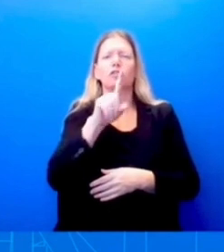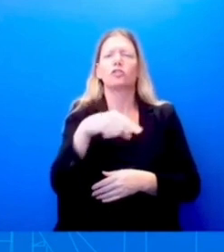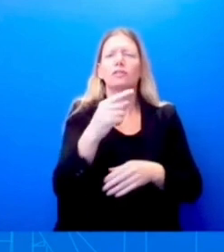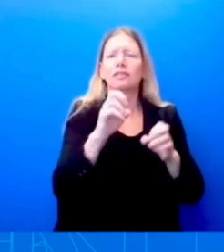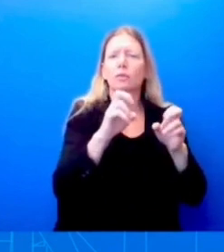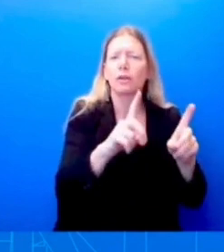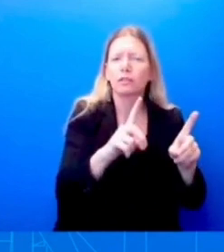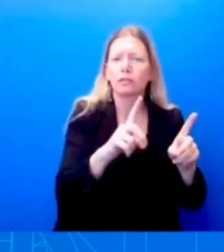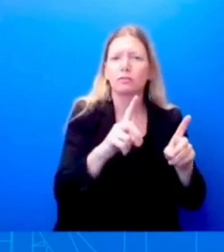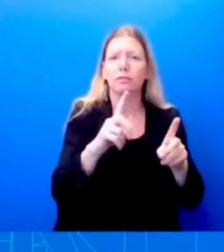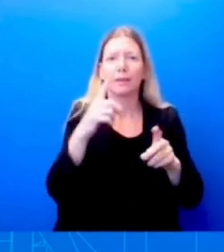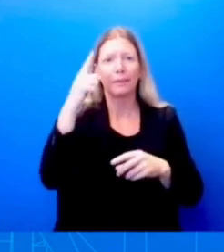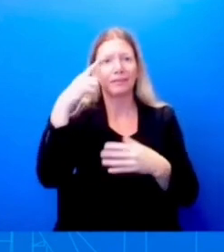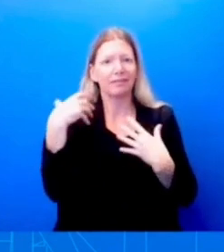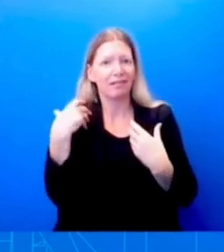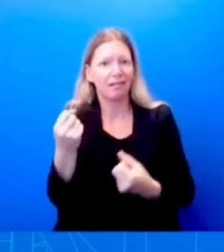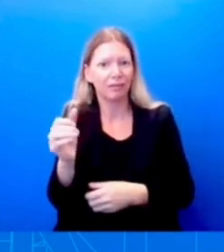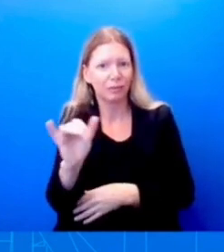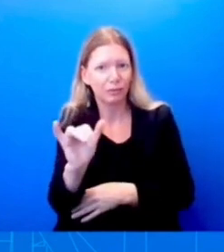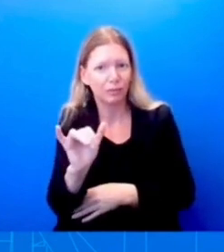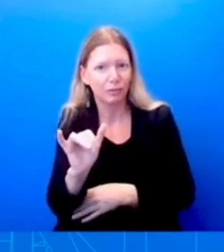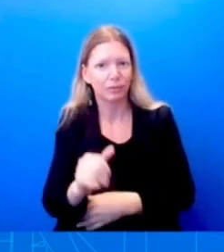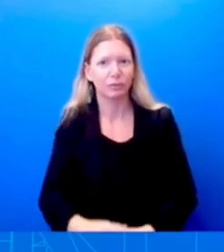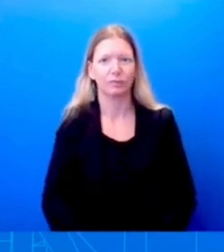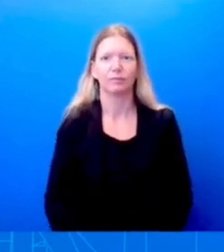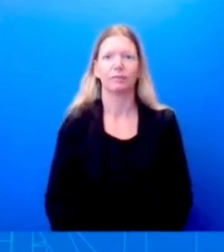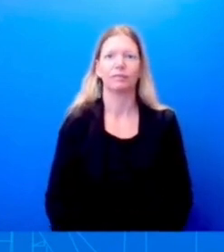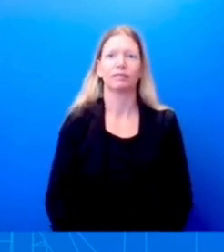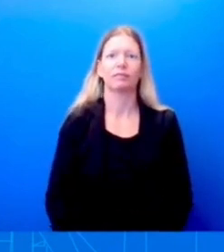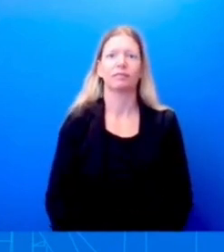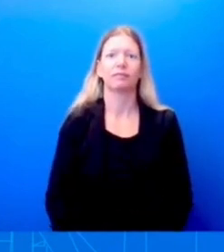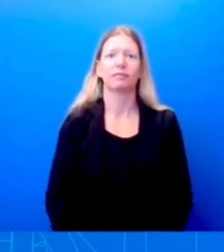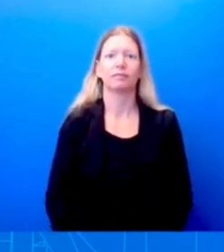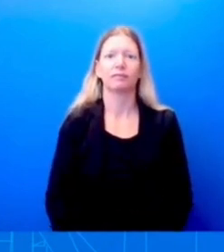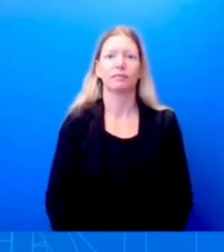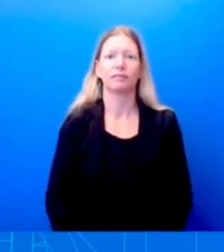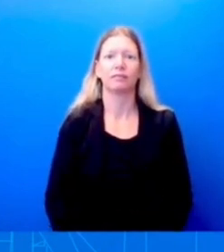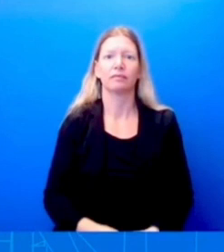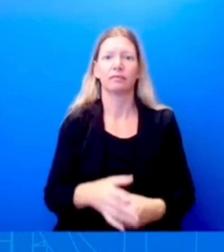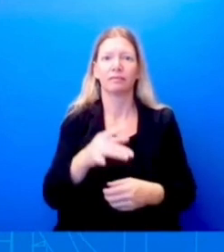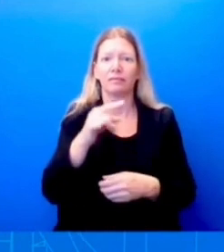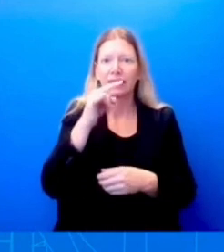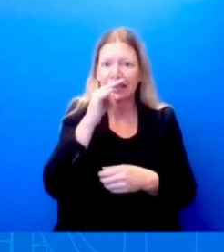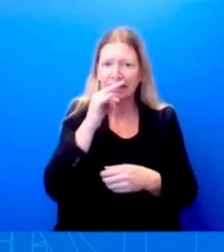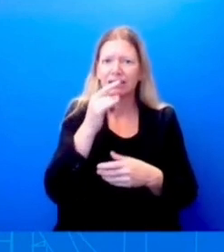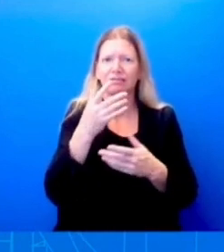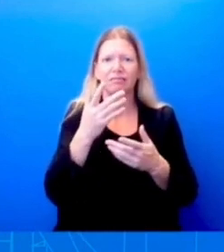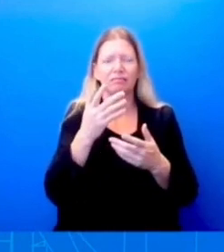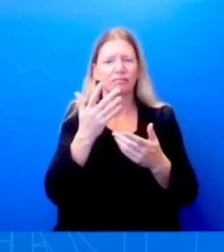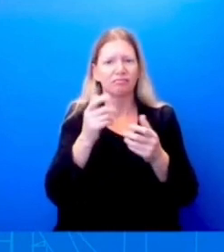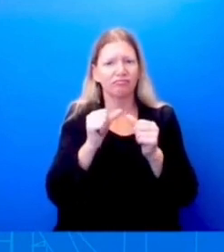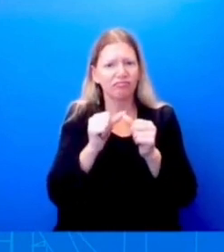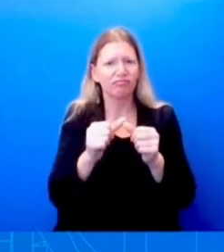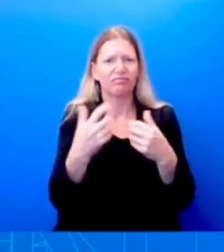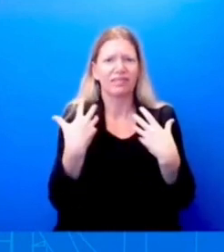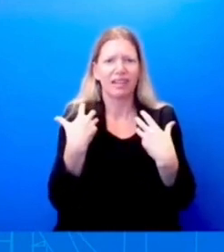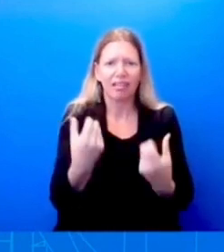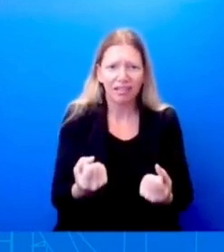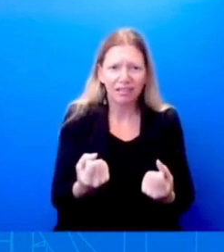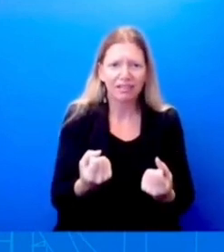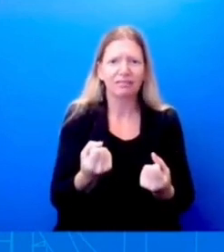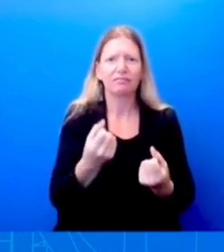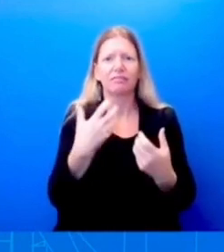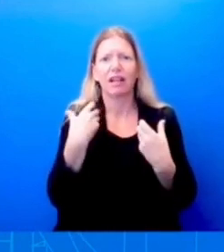about kids making sure that they're getting healthy lunches, right? That is something that this administration has provided. And so